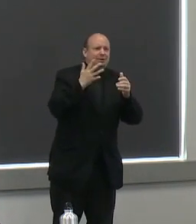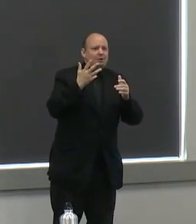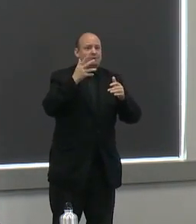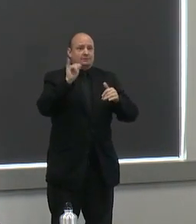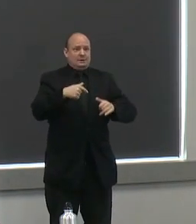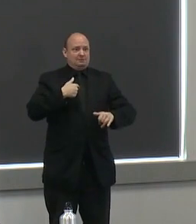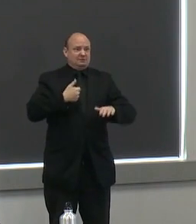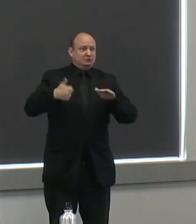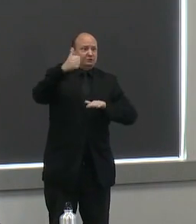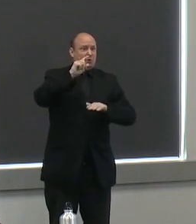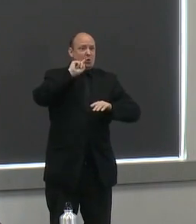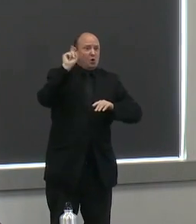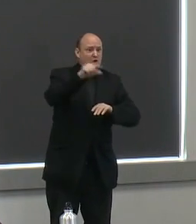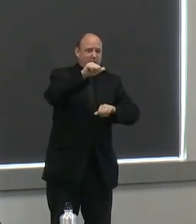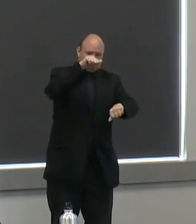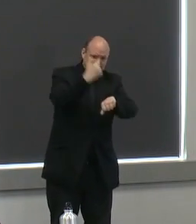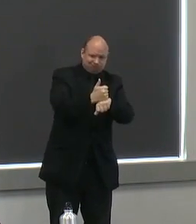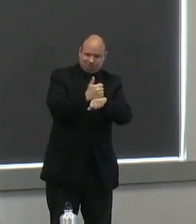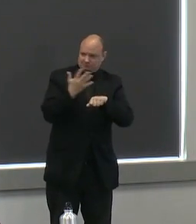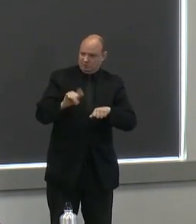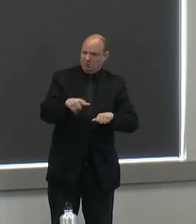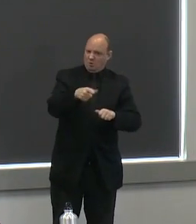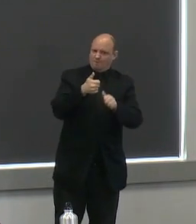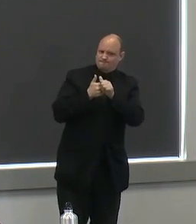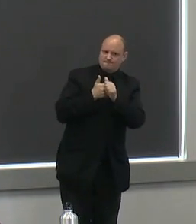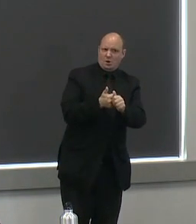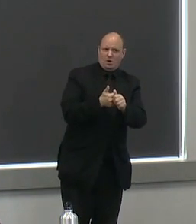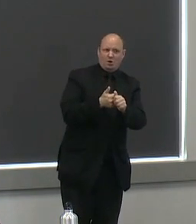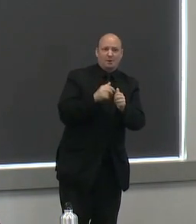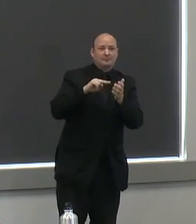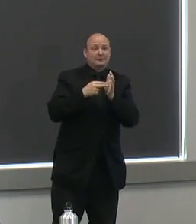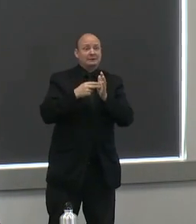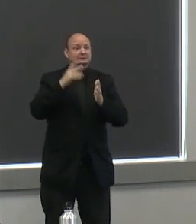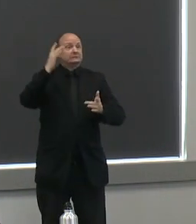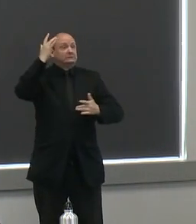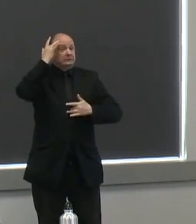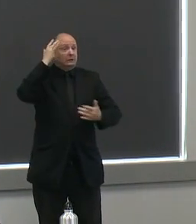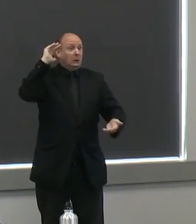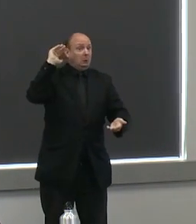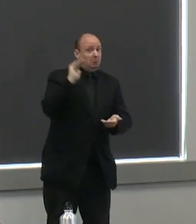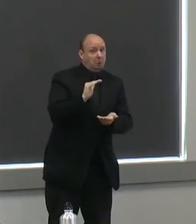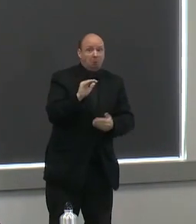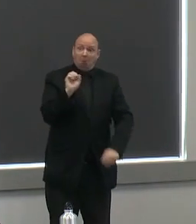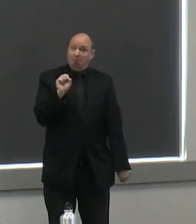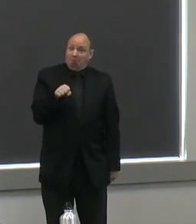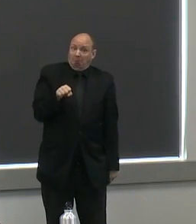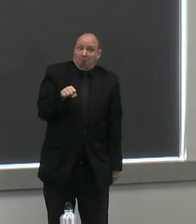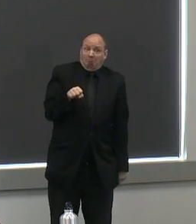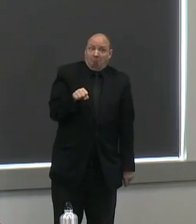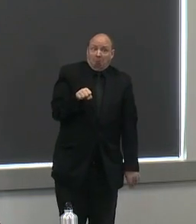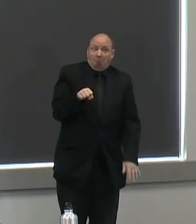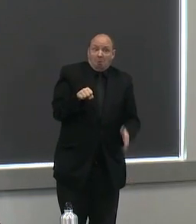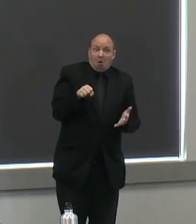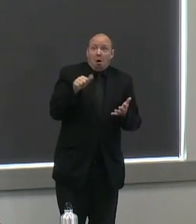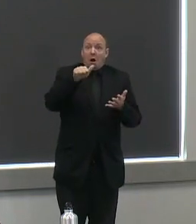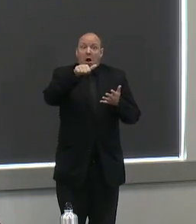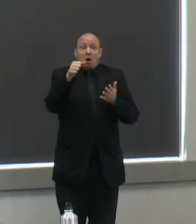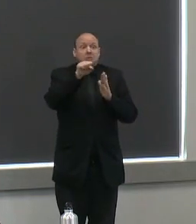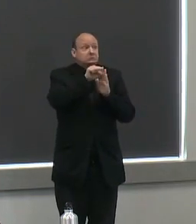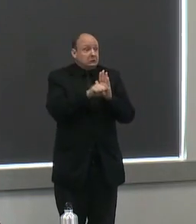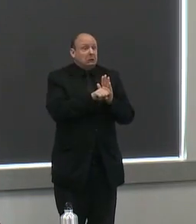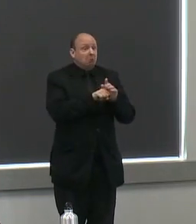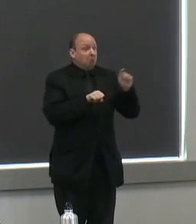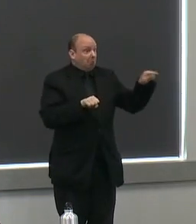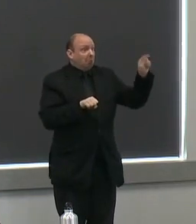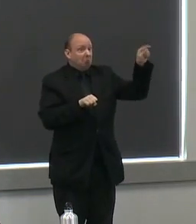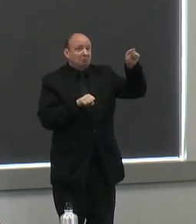place and as a result as you can see from what's happening across the country a